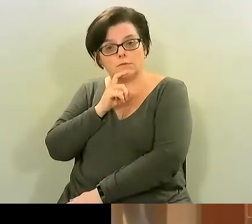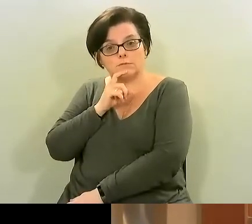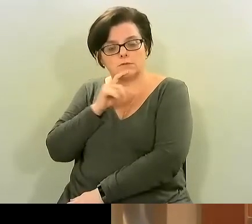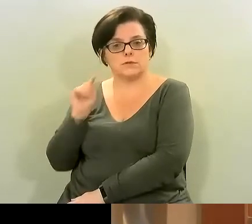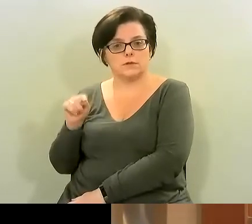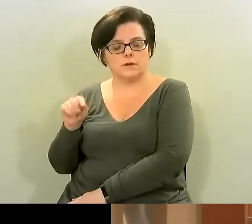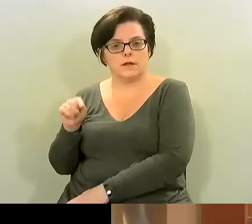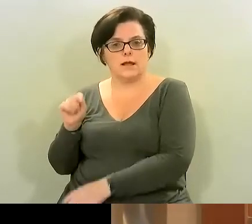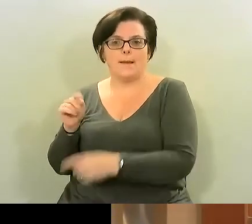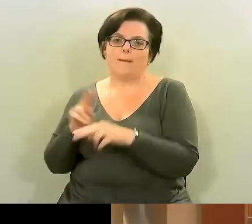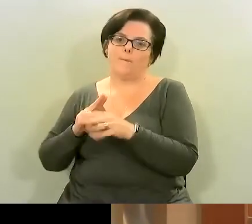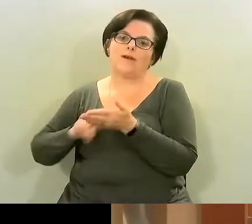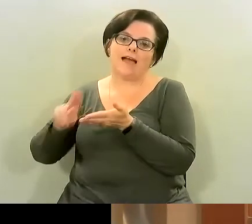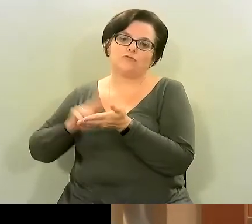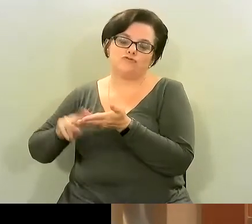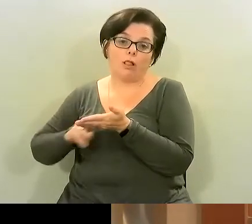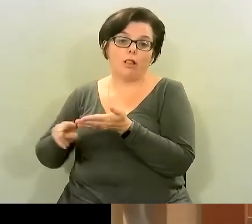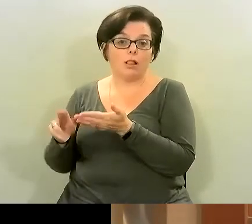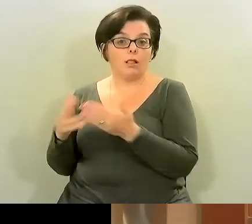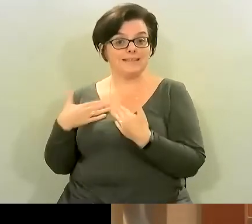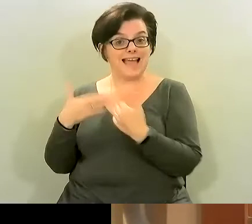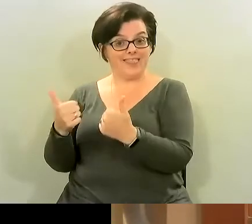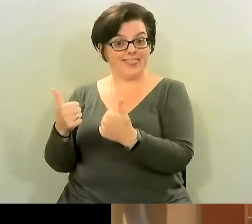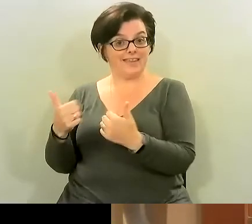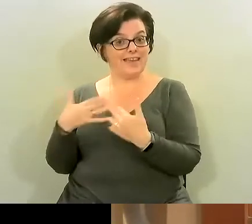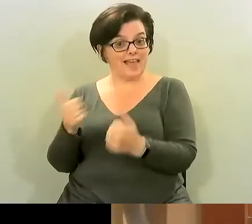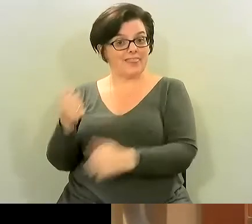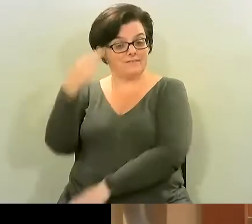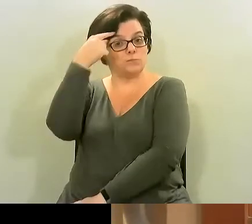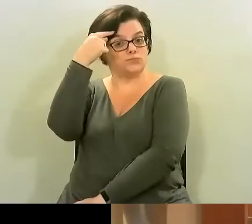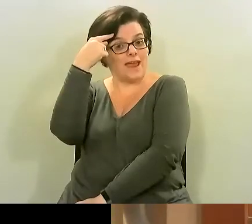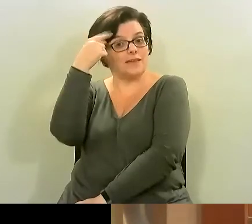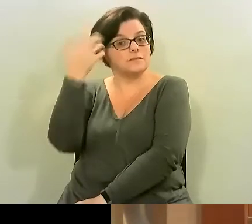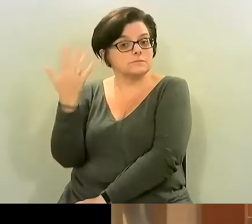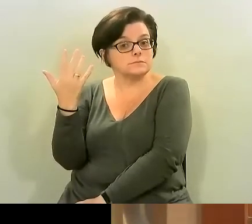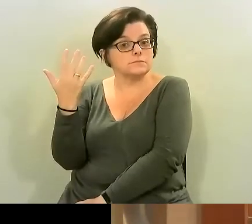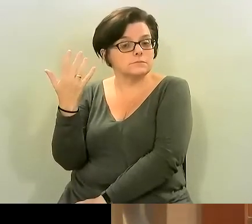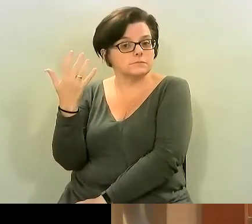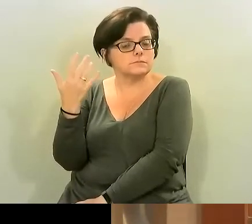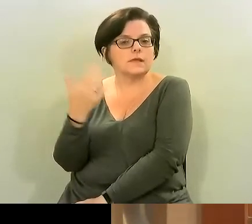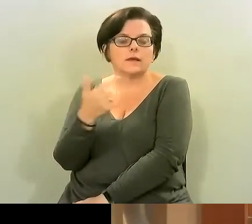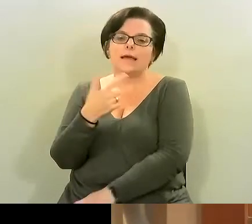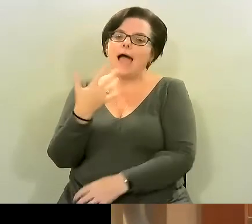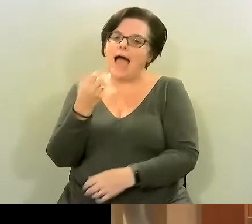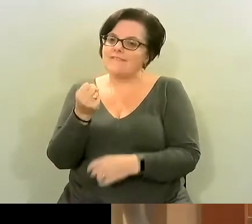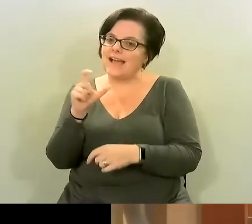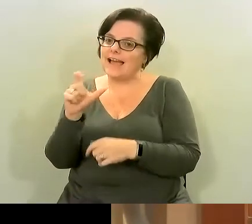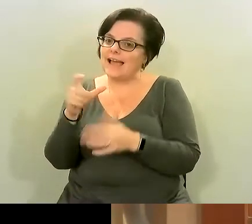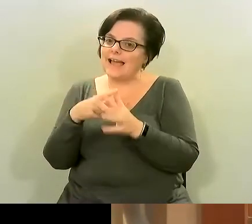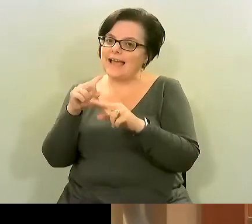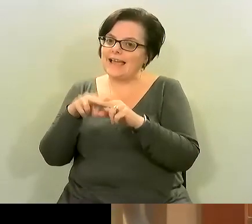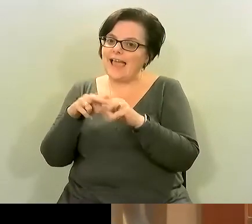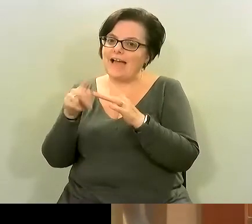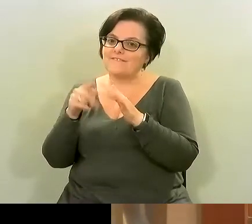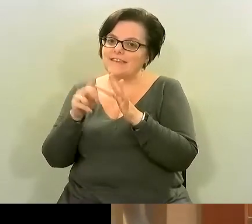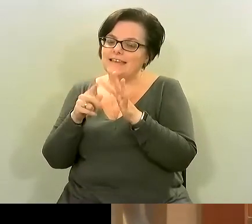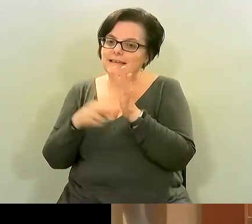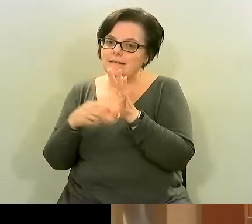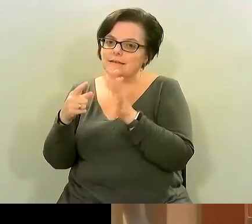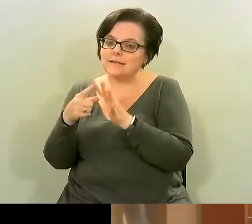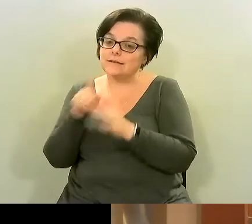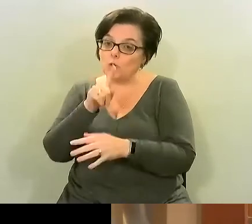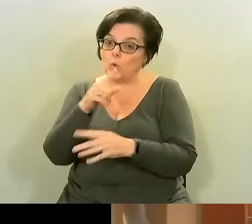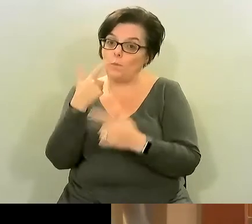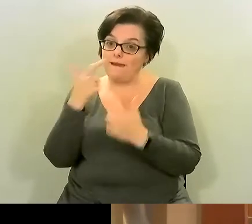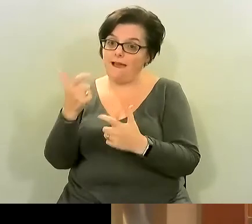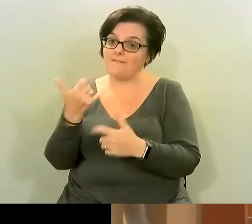more natural chocolate actually is good for us it's good for the brain and it may it may have caffeine so it might help might you might have some difficulty